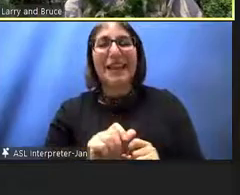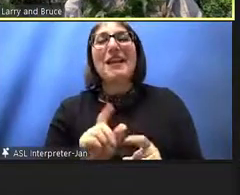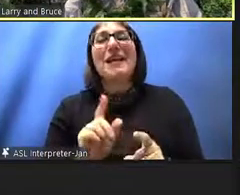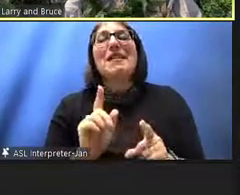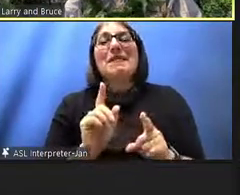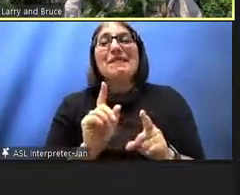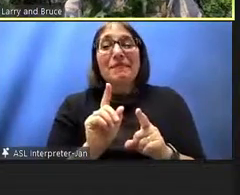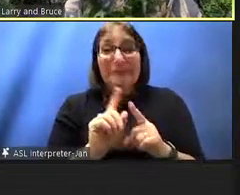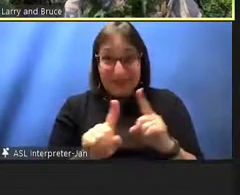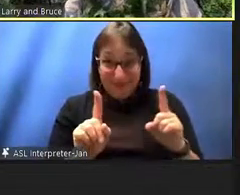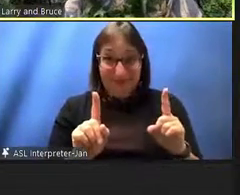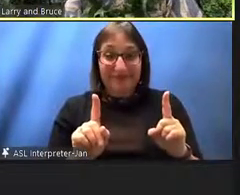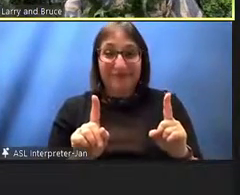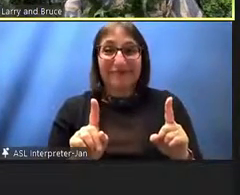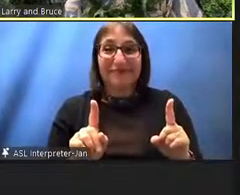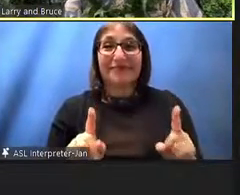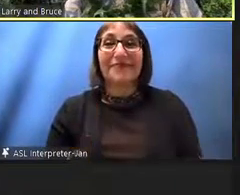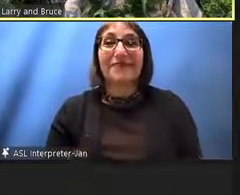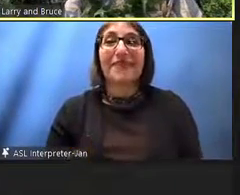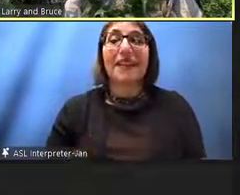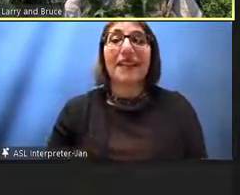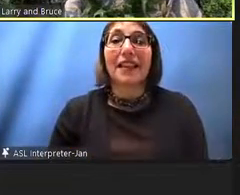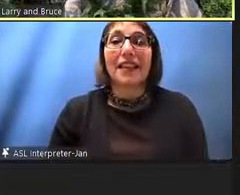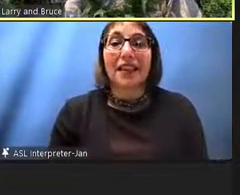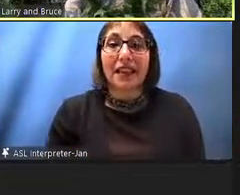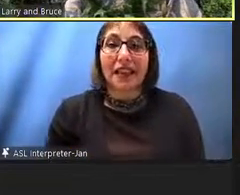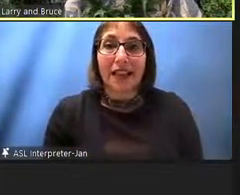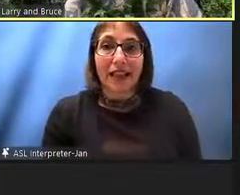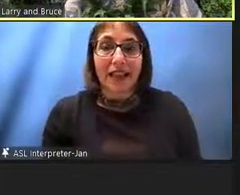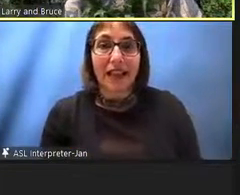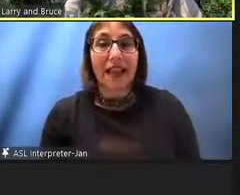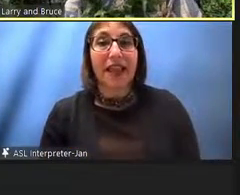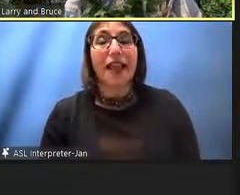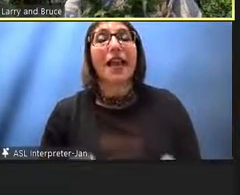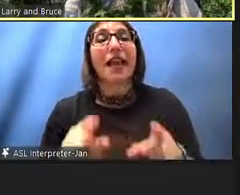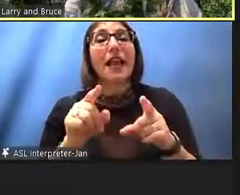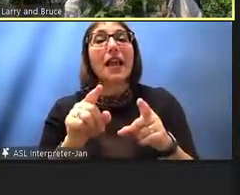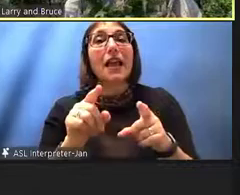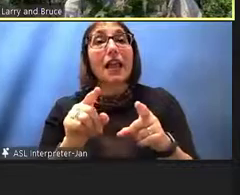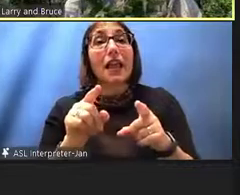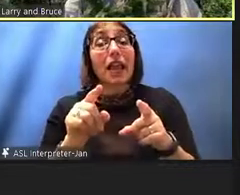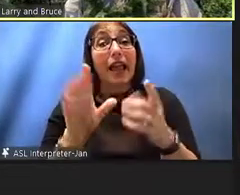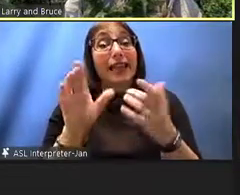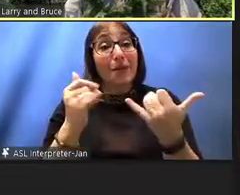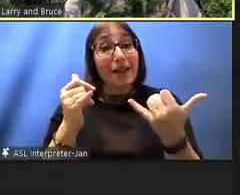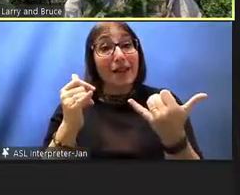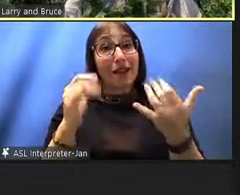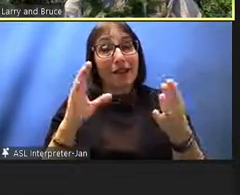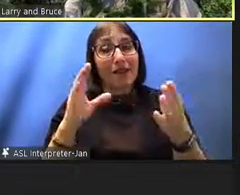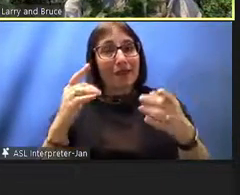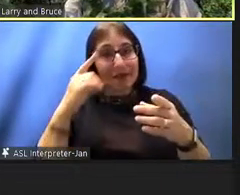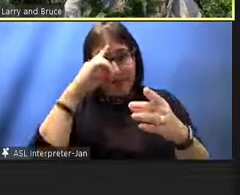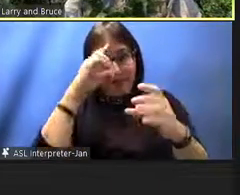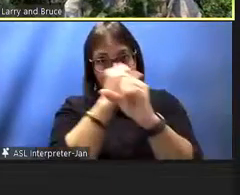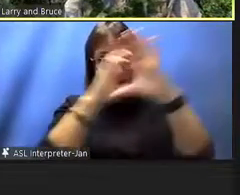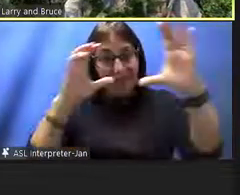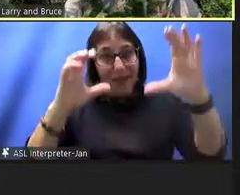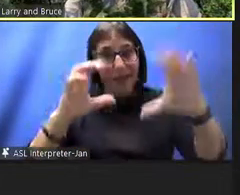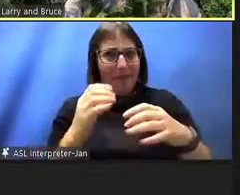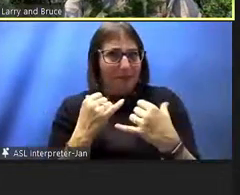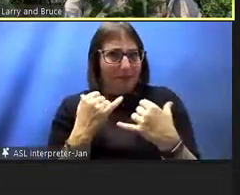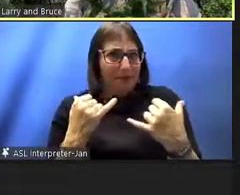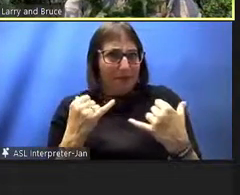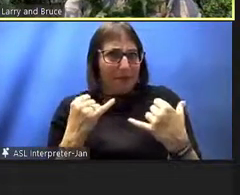uh when we get into the modern world and if i can put this quite